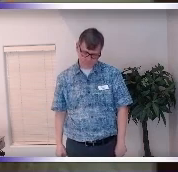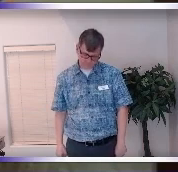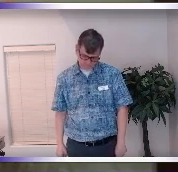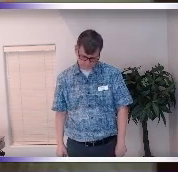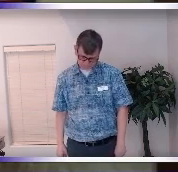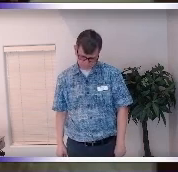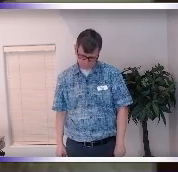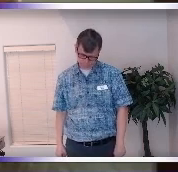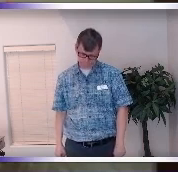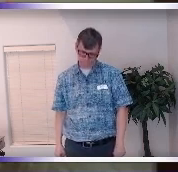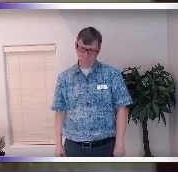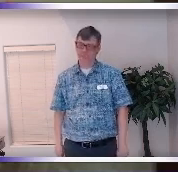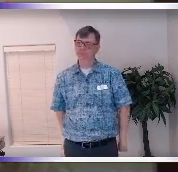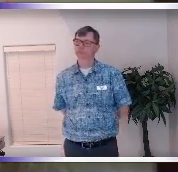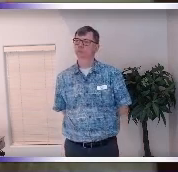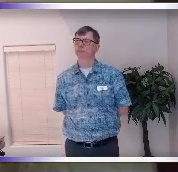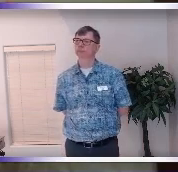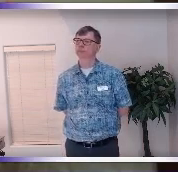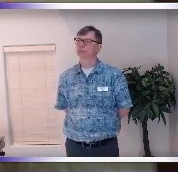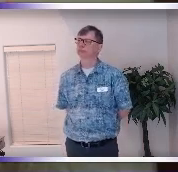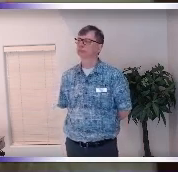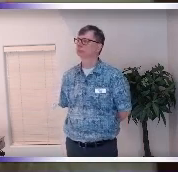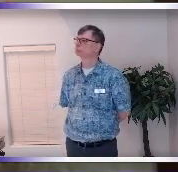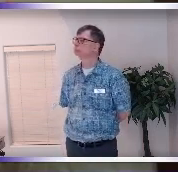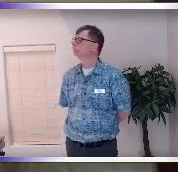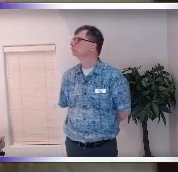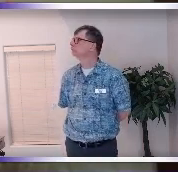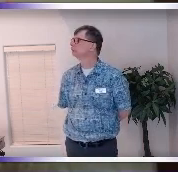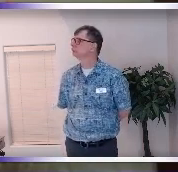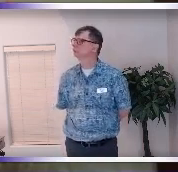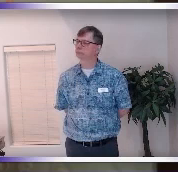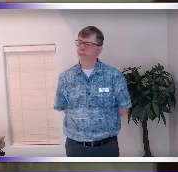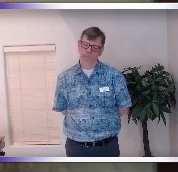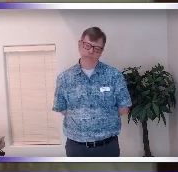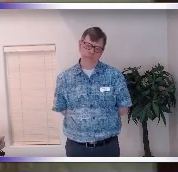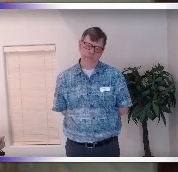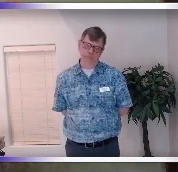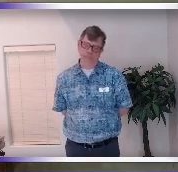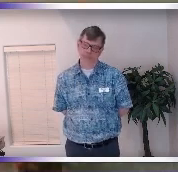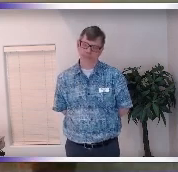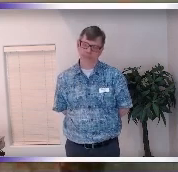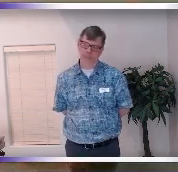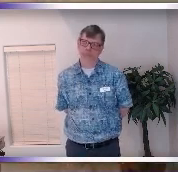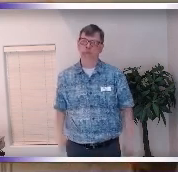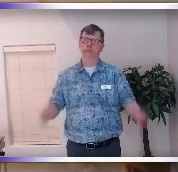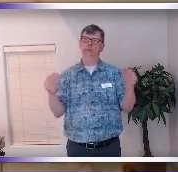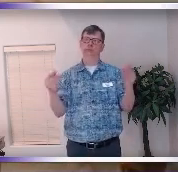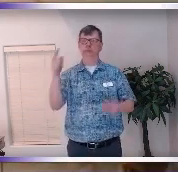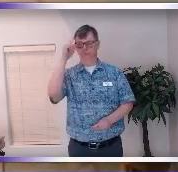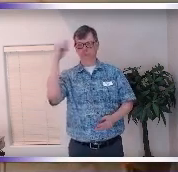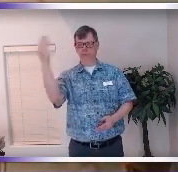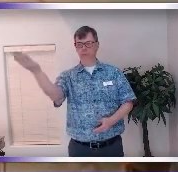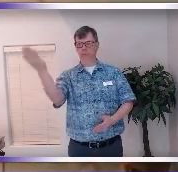represents children for the holidays for anything that we collect for that so more to come okay and our